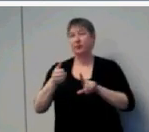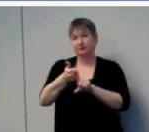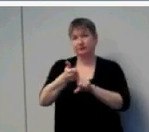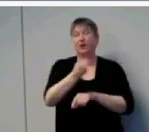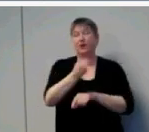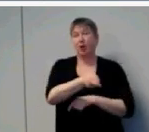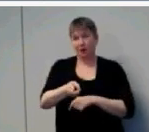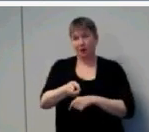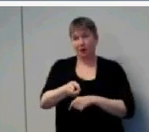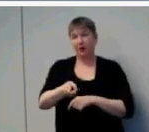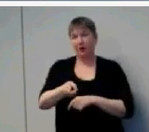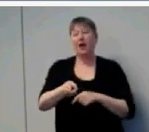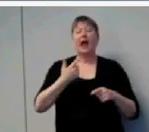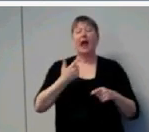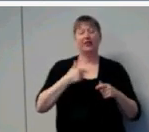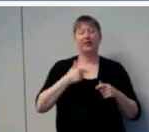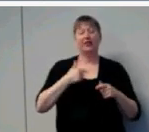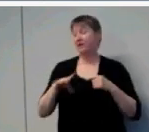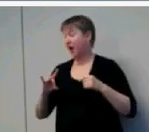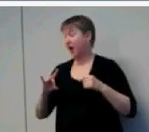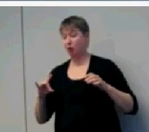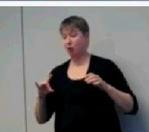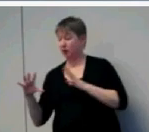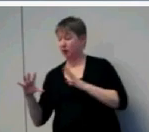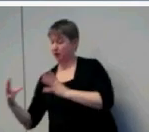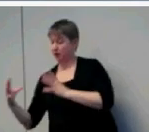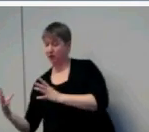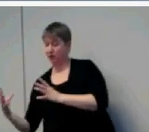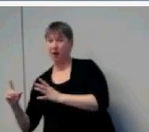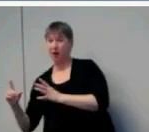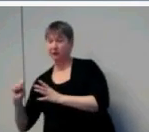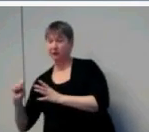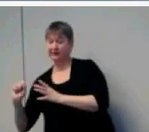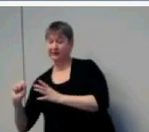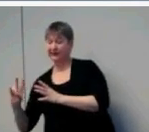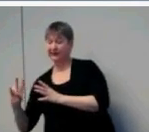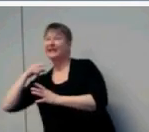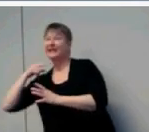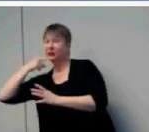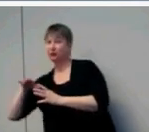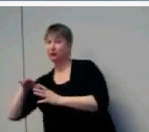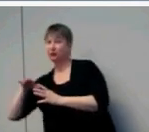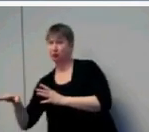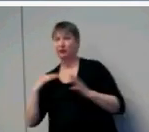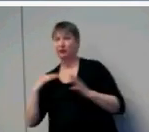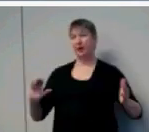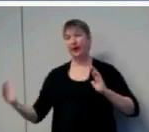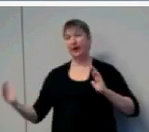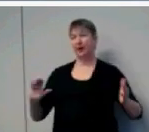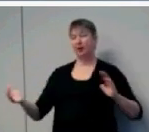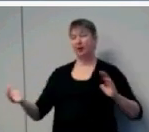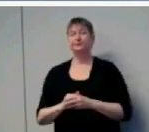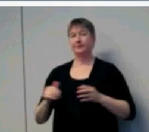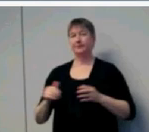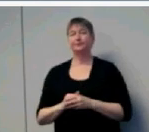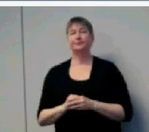to hearing children. There were 117 of those. I want to point out that the mean better ear